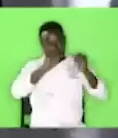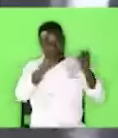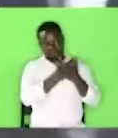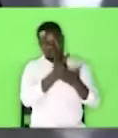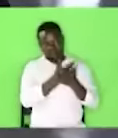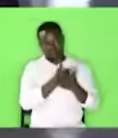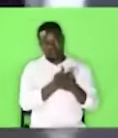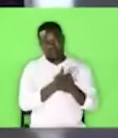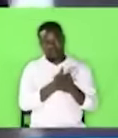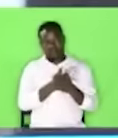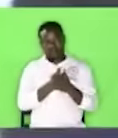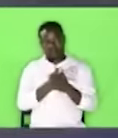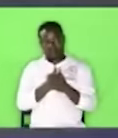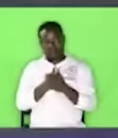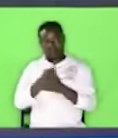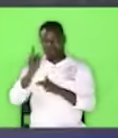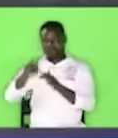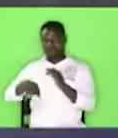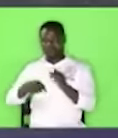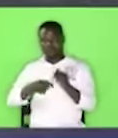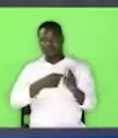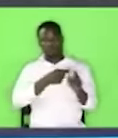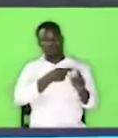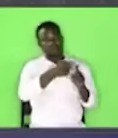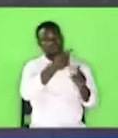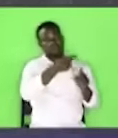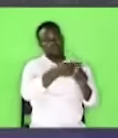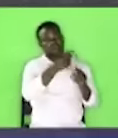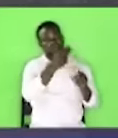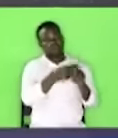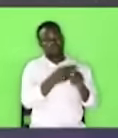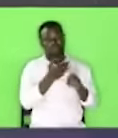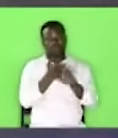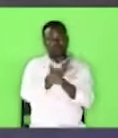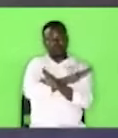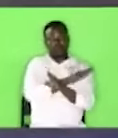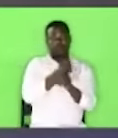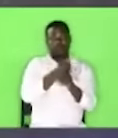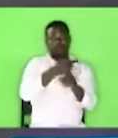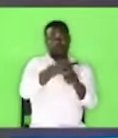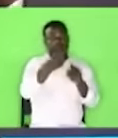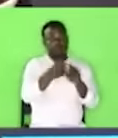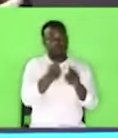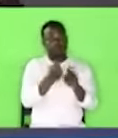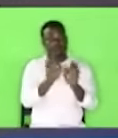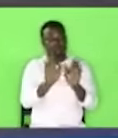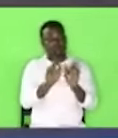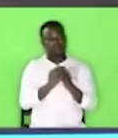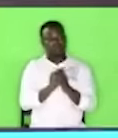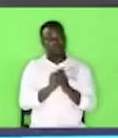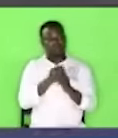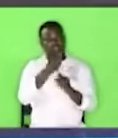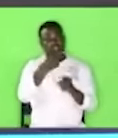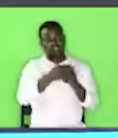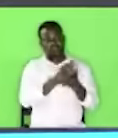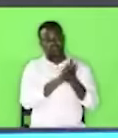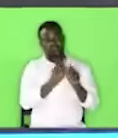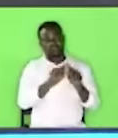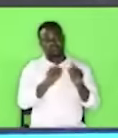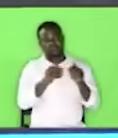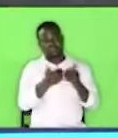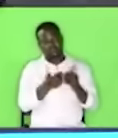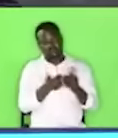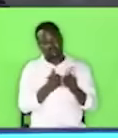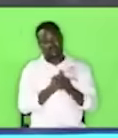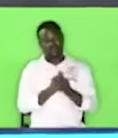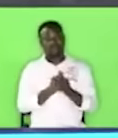you can't be spiking the name the way you used to do it what makes his name different now